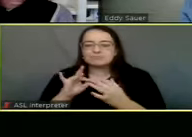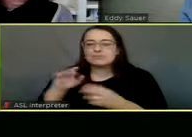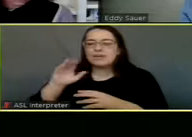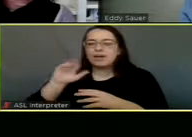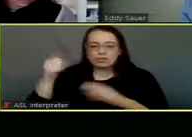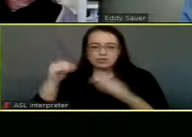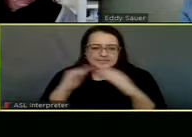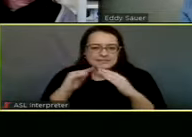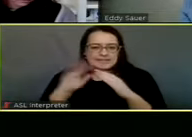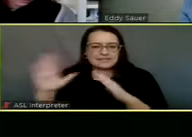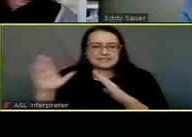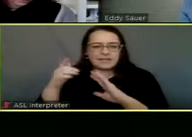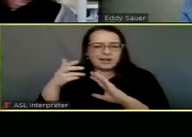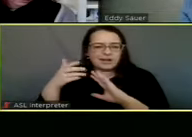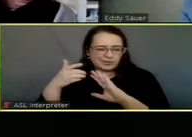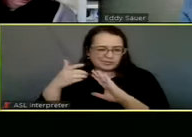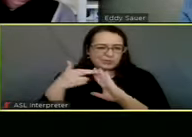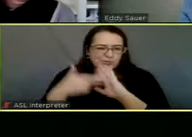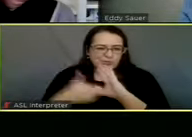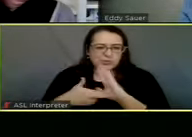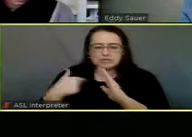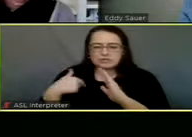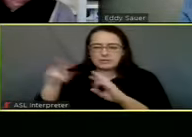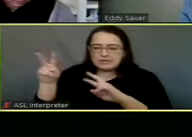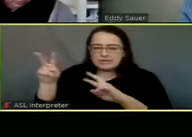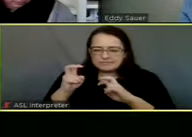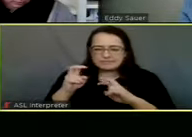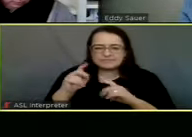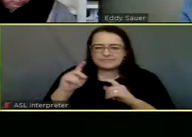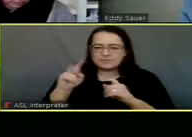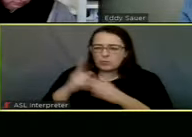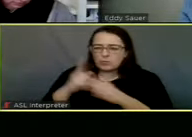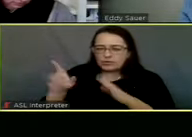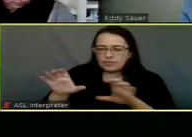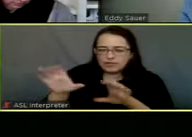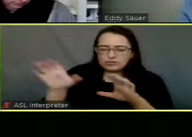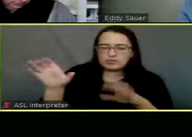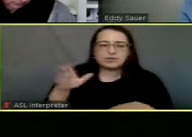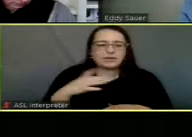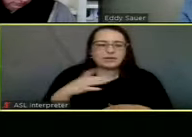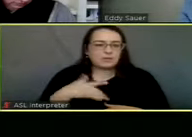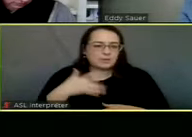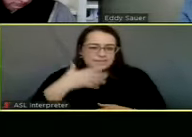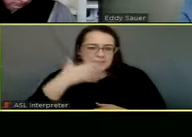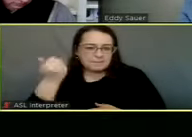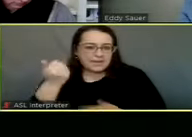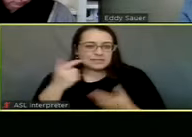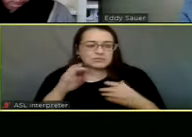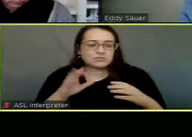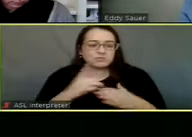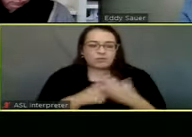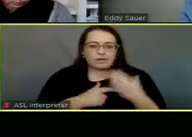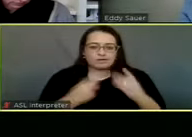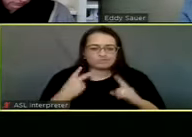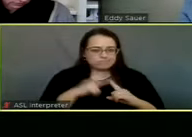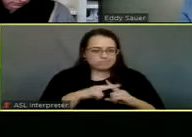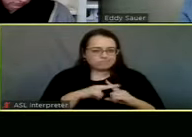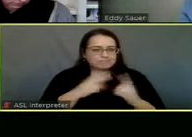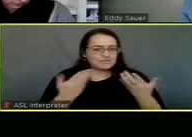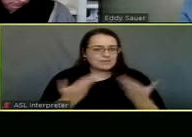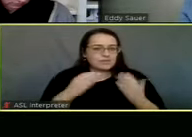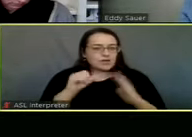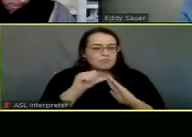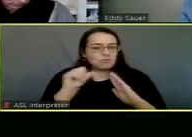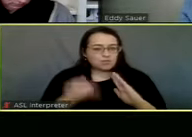cities so we could kind of look and adjust and see what other people were doing in the best practices and seeing what was working. And so,